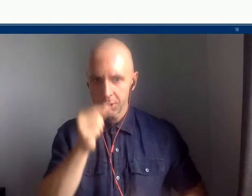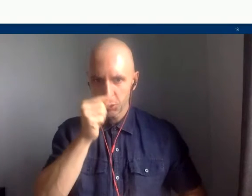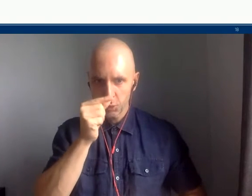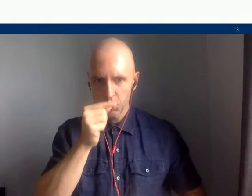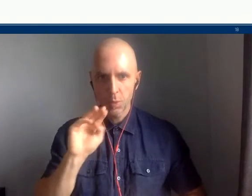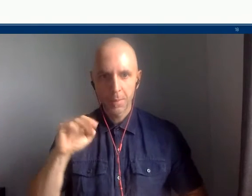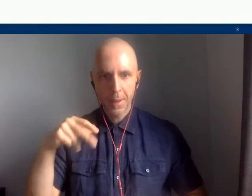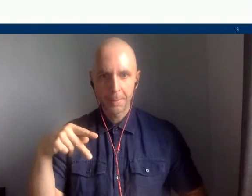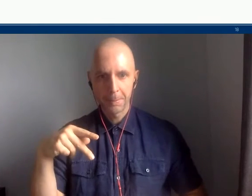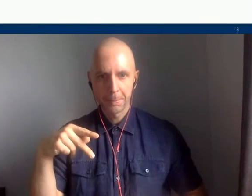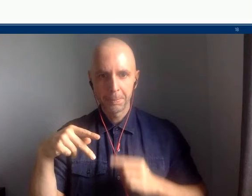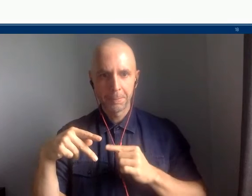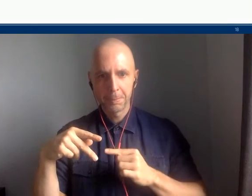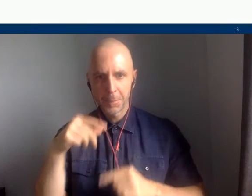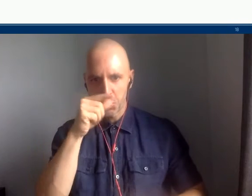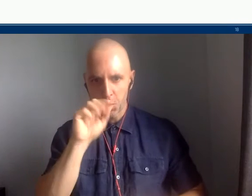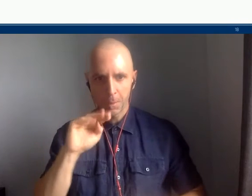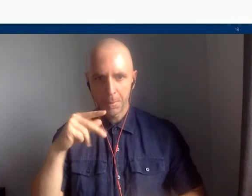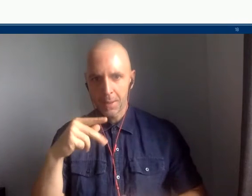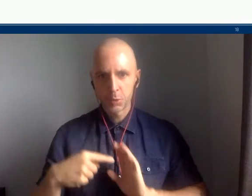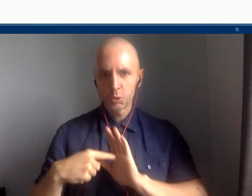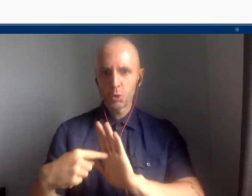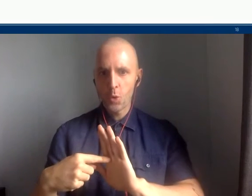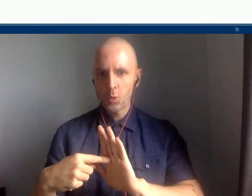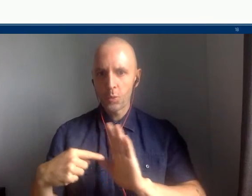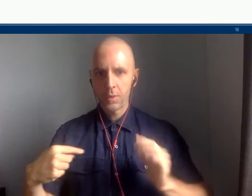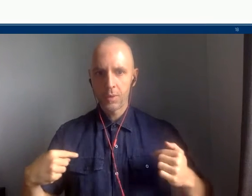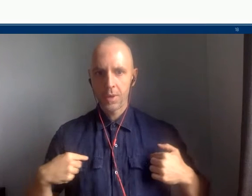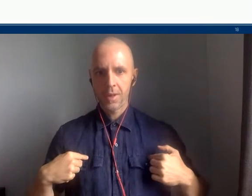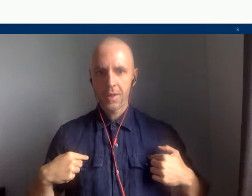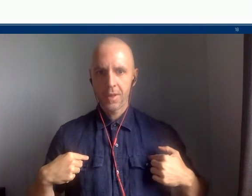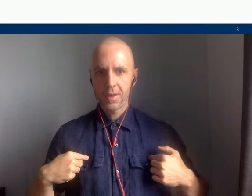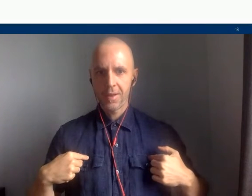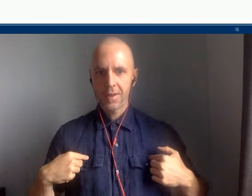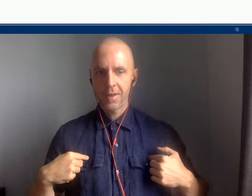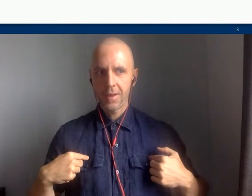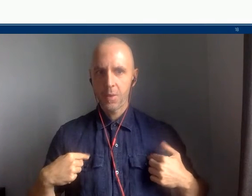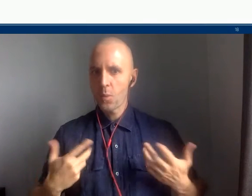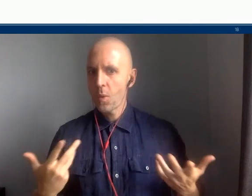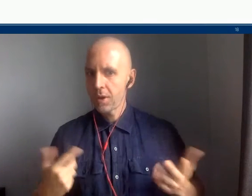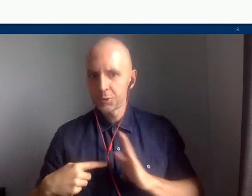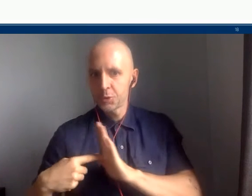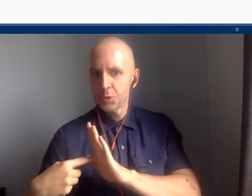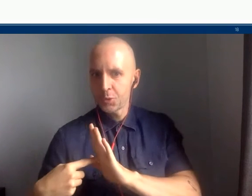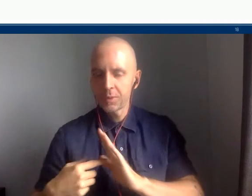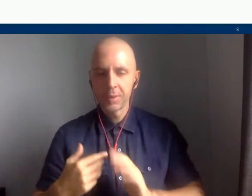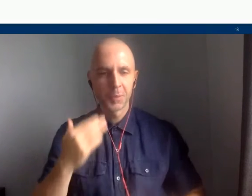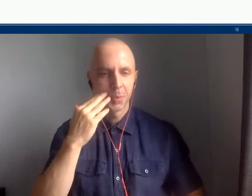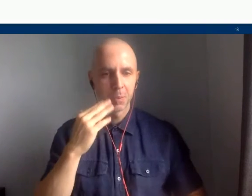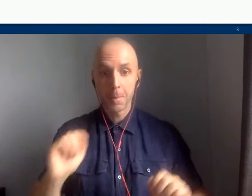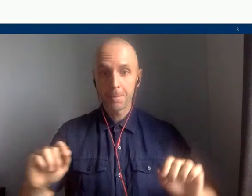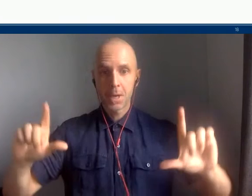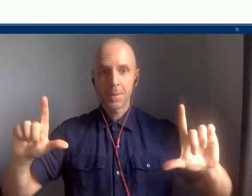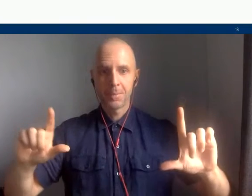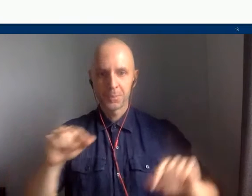Well, the number of petrol stations or gas stations that are flagged on Google maps